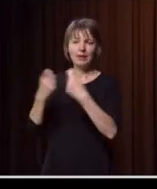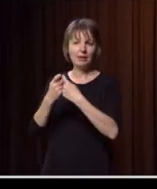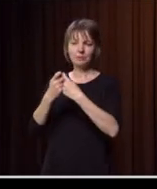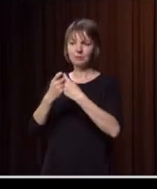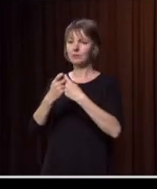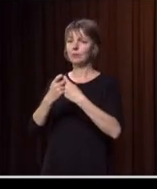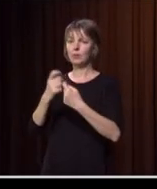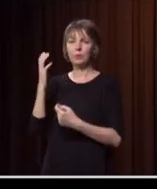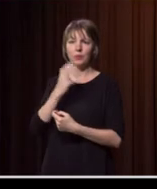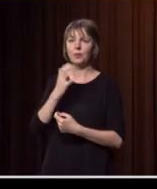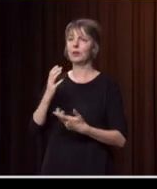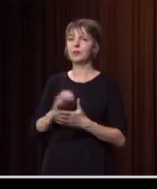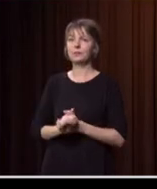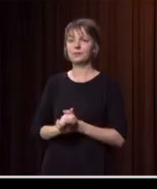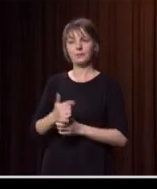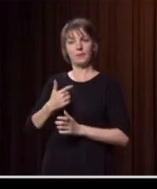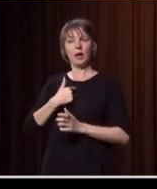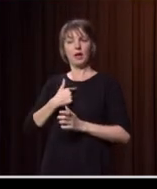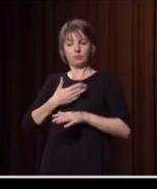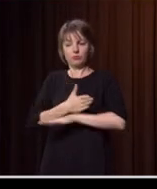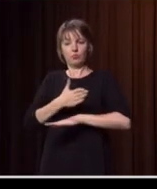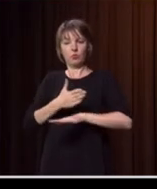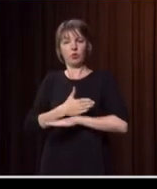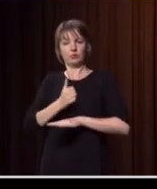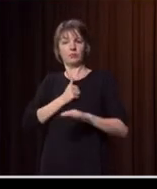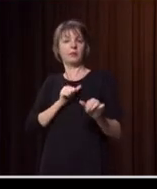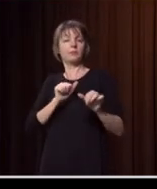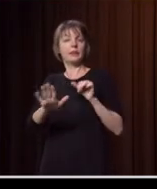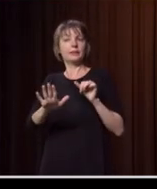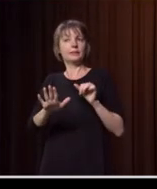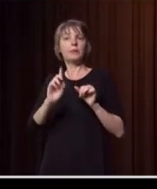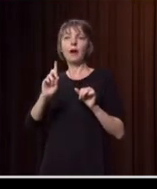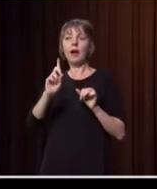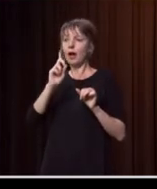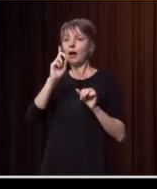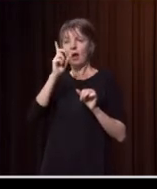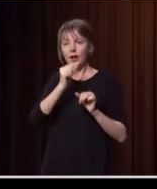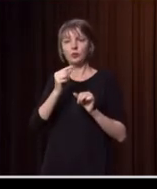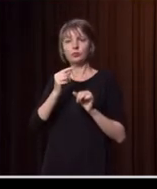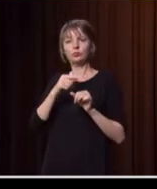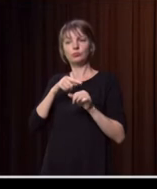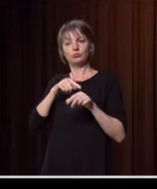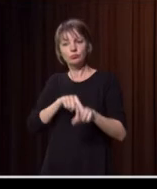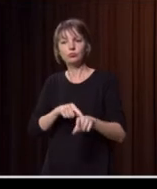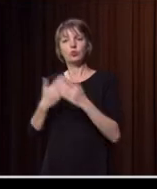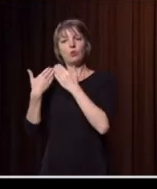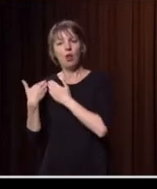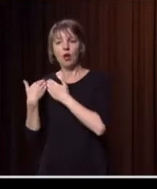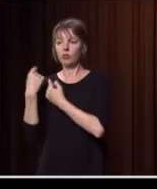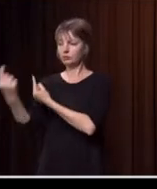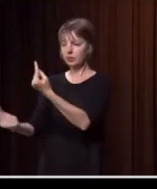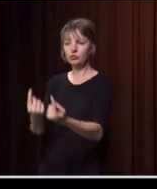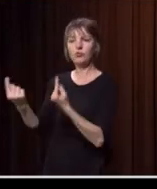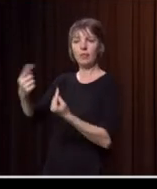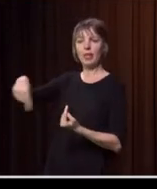I did my job the very best I could, because I knew I was relying on everybody else to do exactly the same thing. and every one of those press